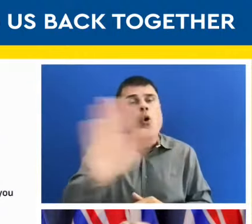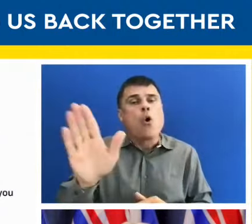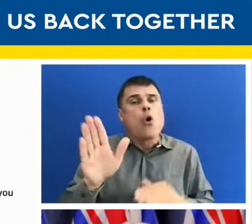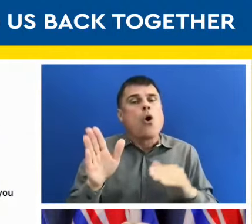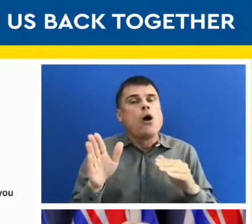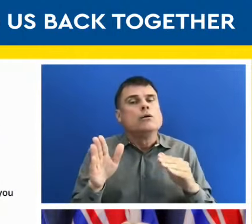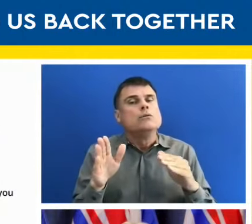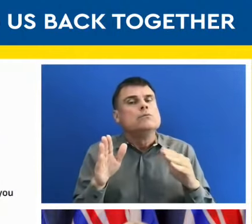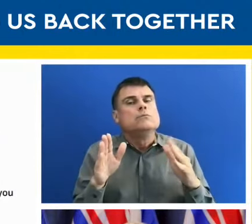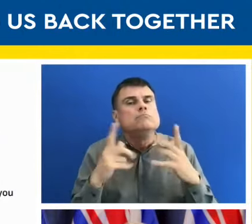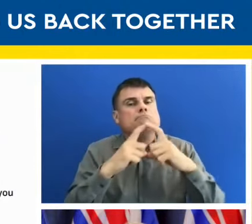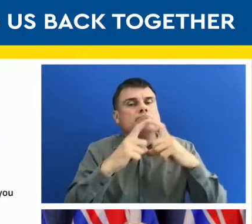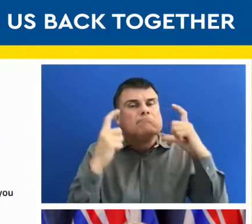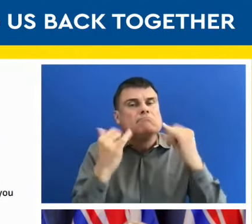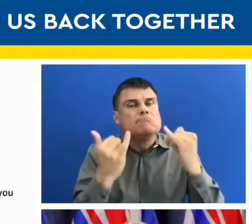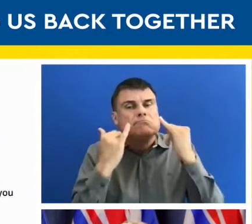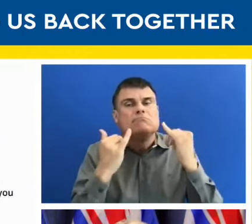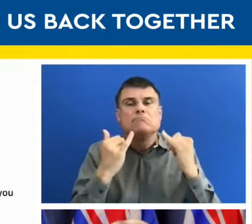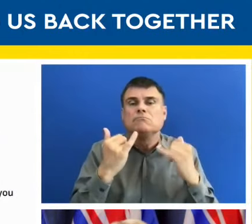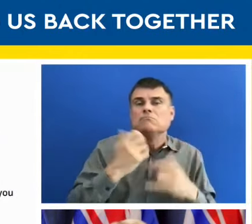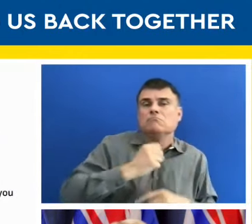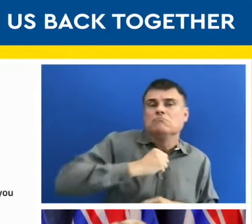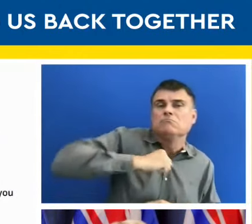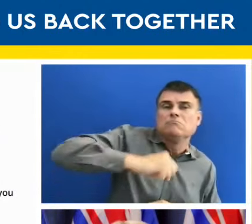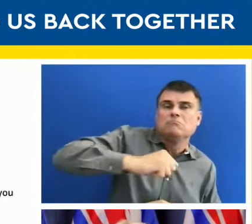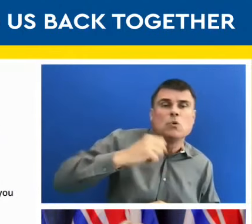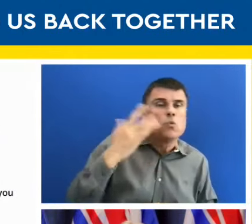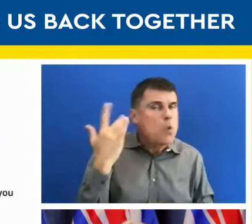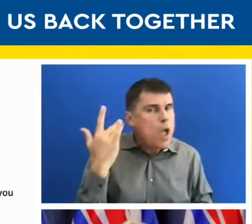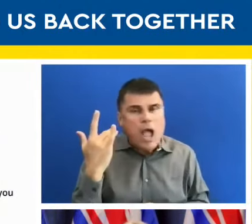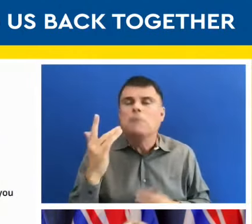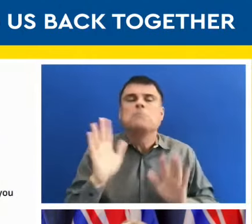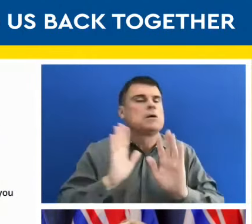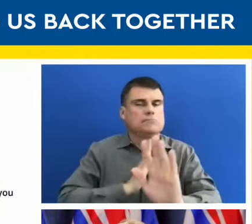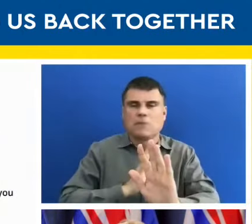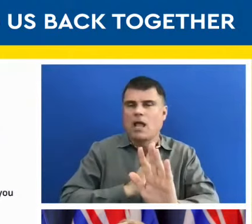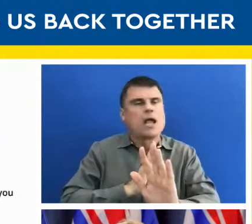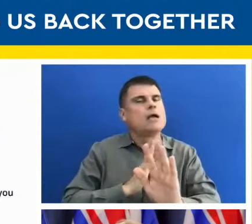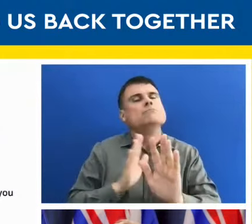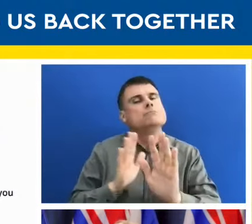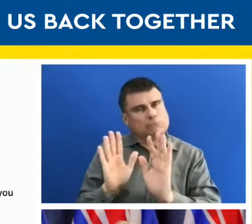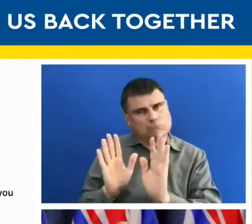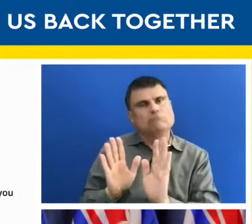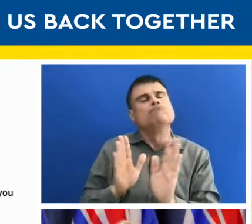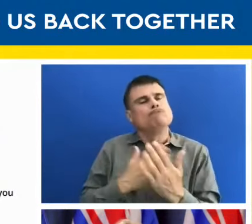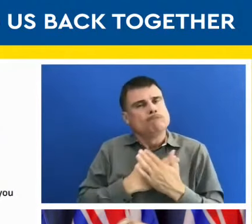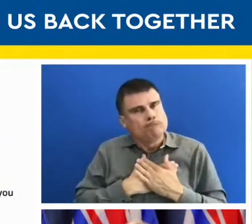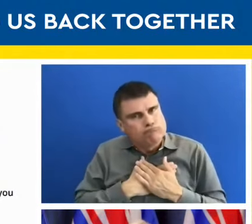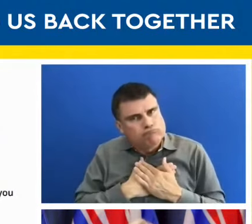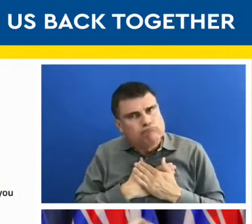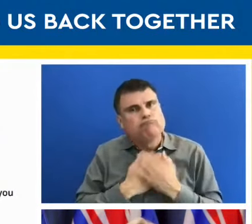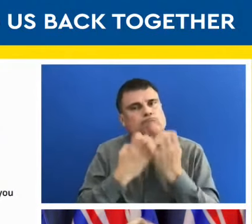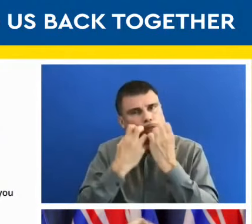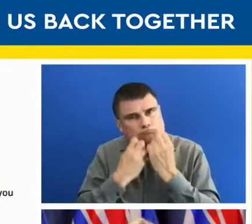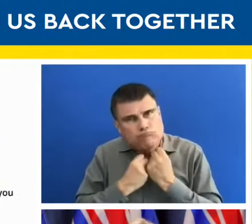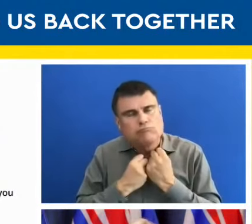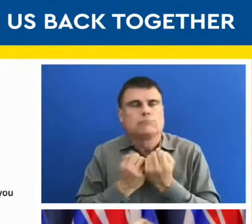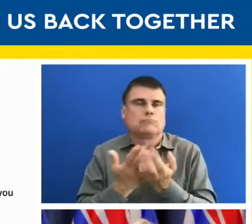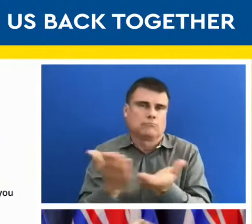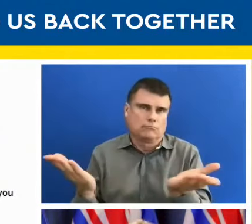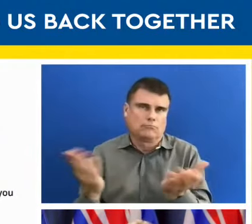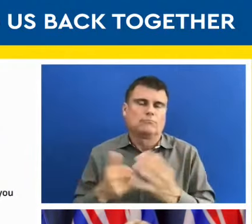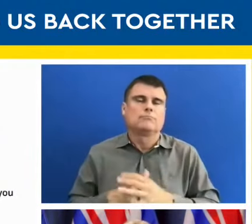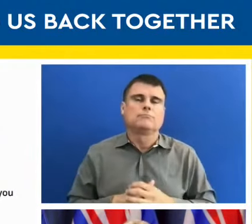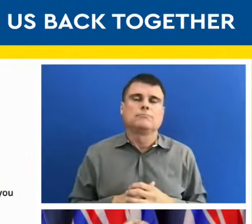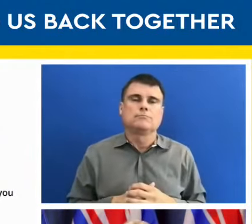to be compassionate and to understand when other people want us to take certain measures. And we'll never have to stop